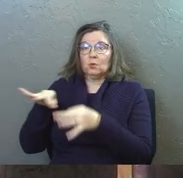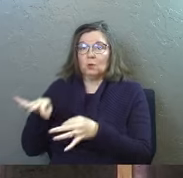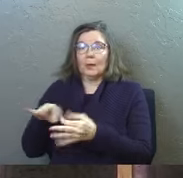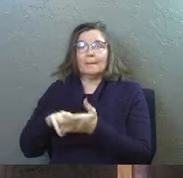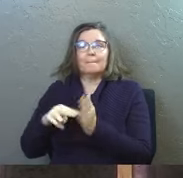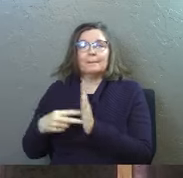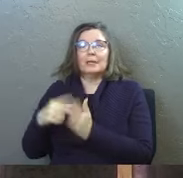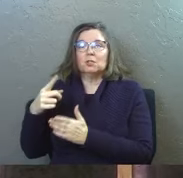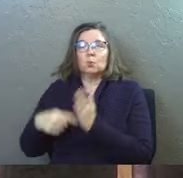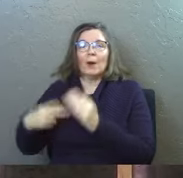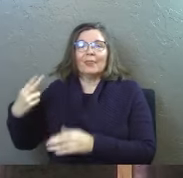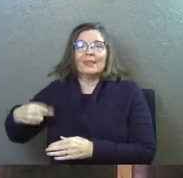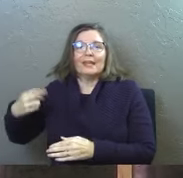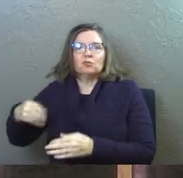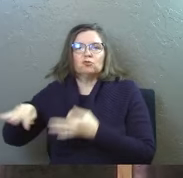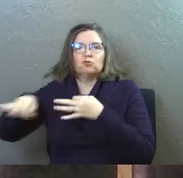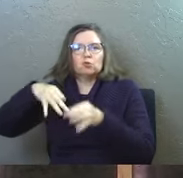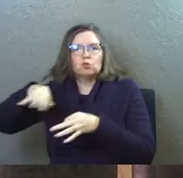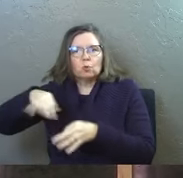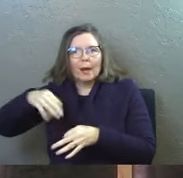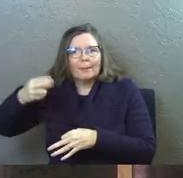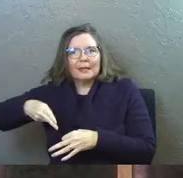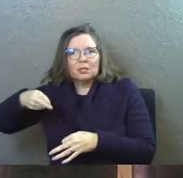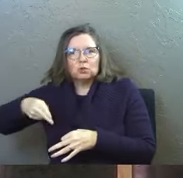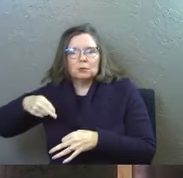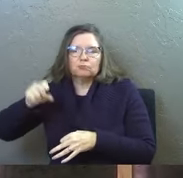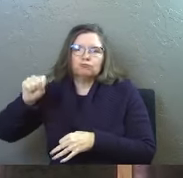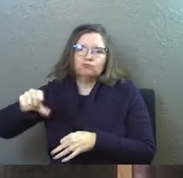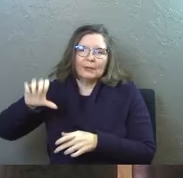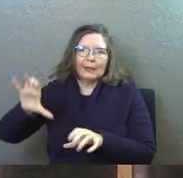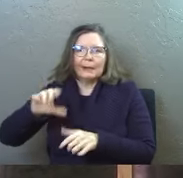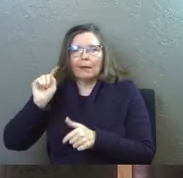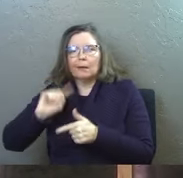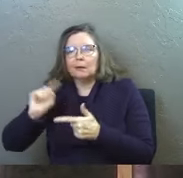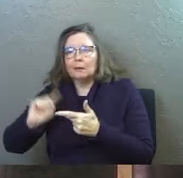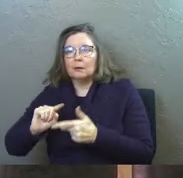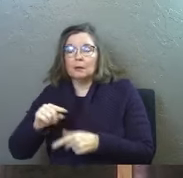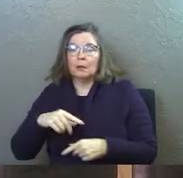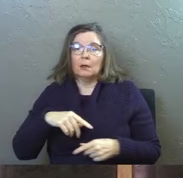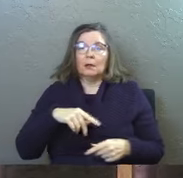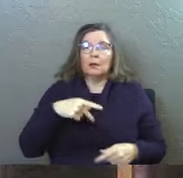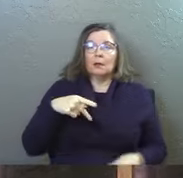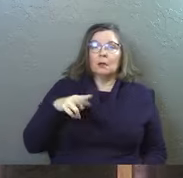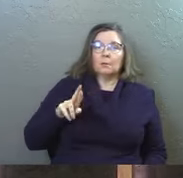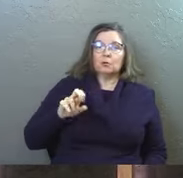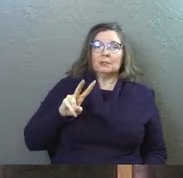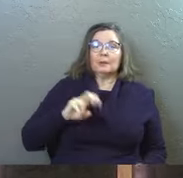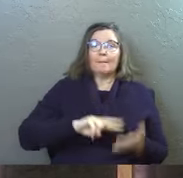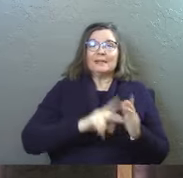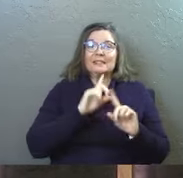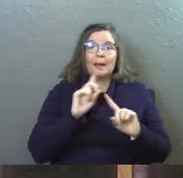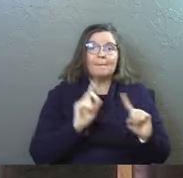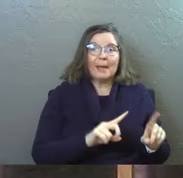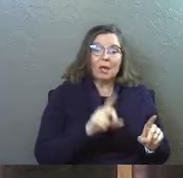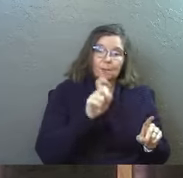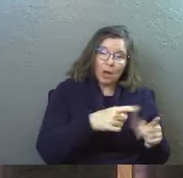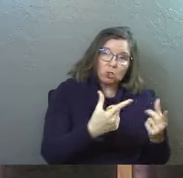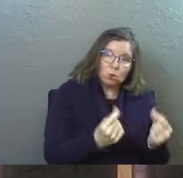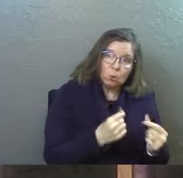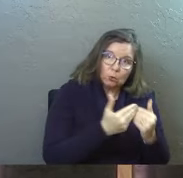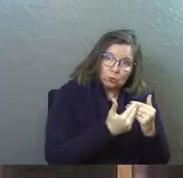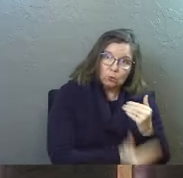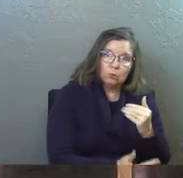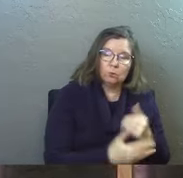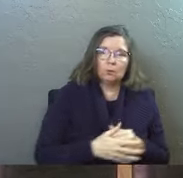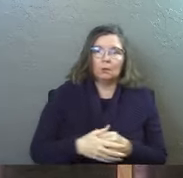simply tells us what the history is this is the history if it's prescriptive that means it's a command descriptive just describes